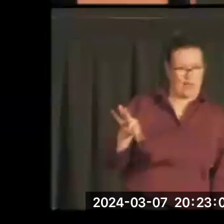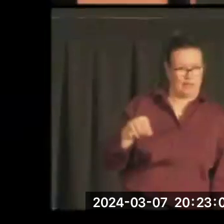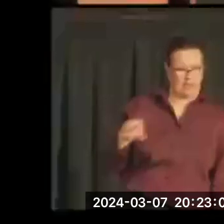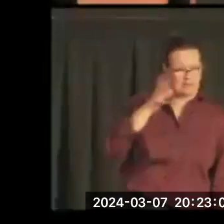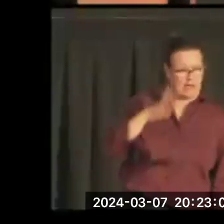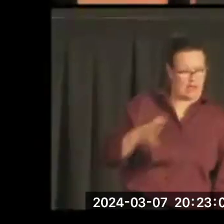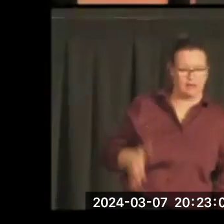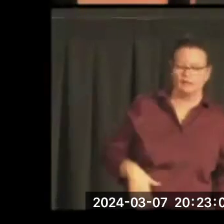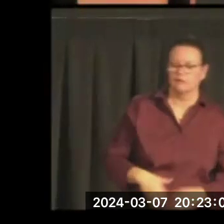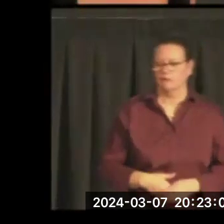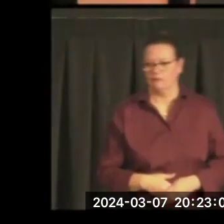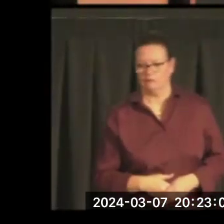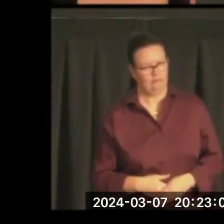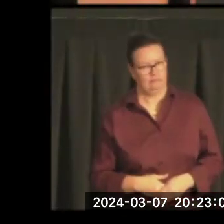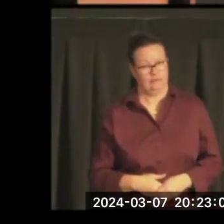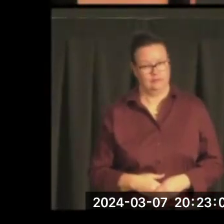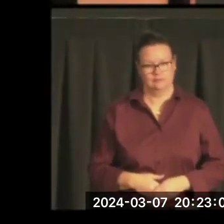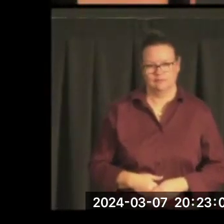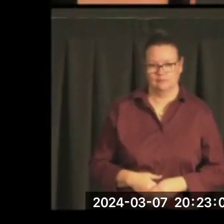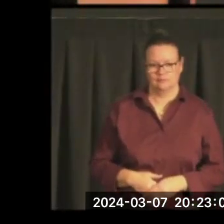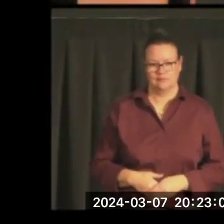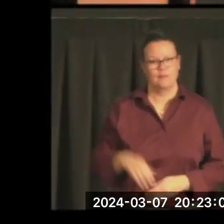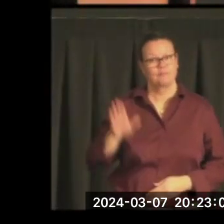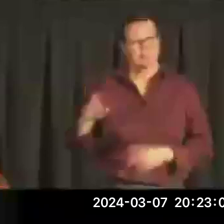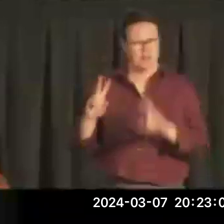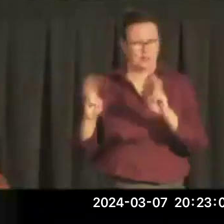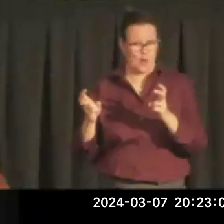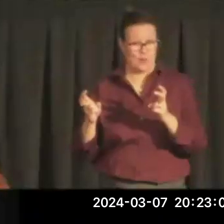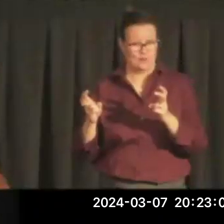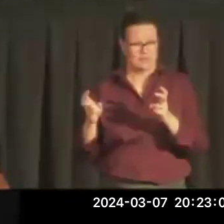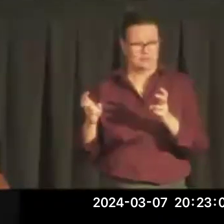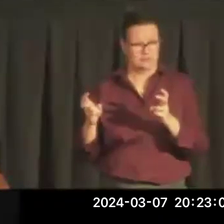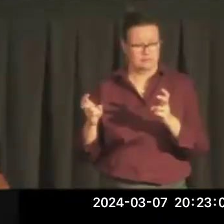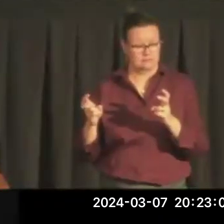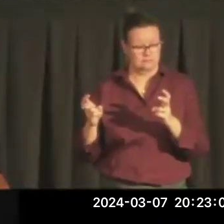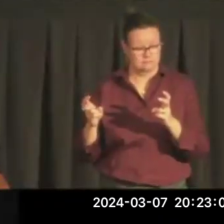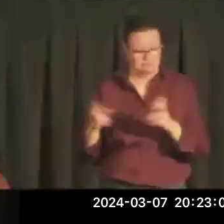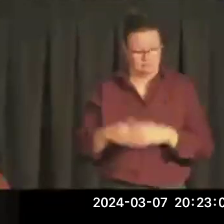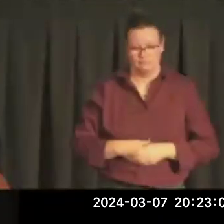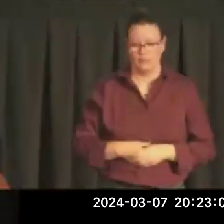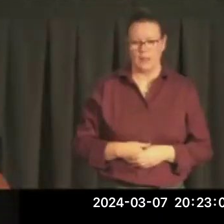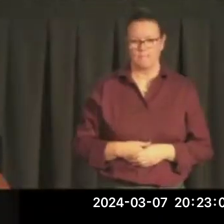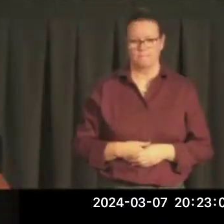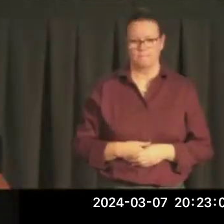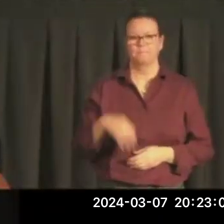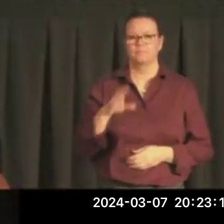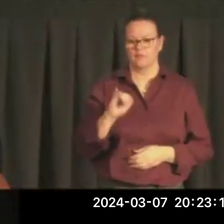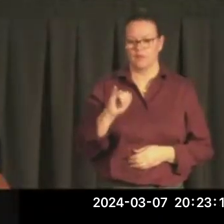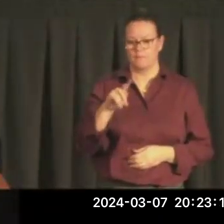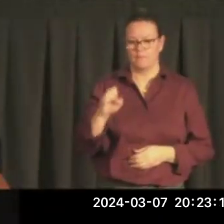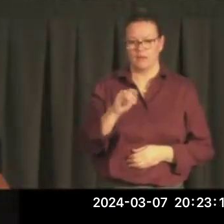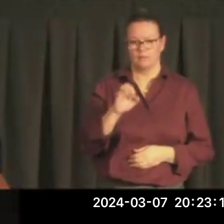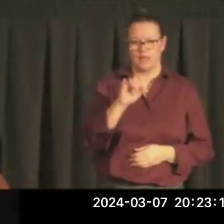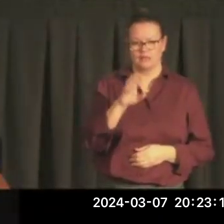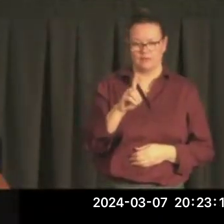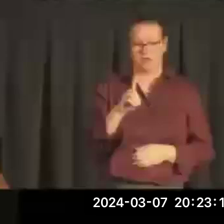On occasion like this. Right? Listen to his words and I conclude with this. Mike Mansfield is the man of